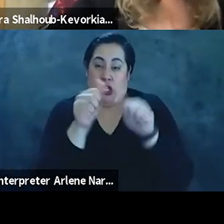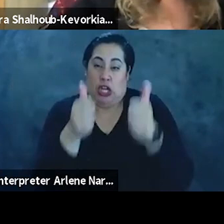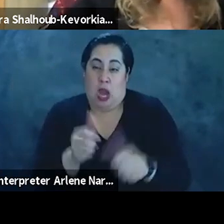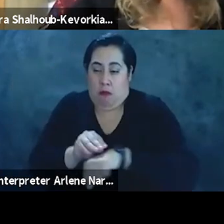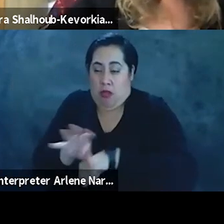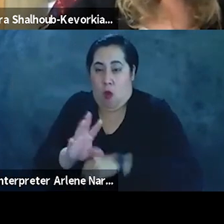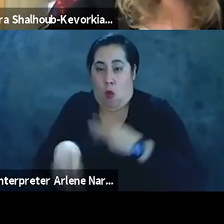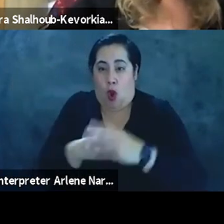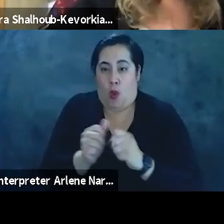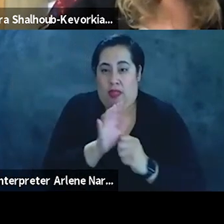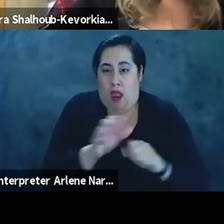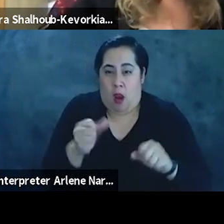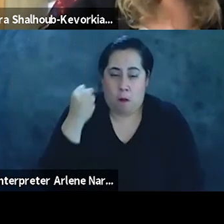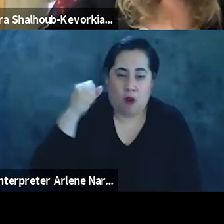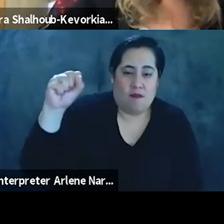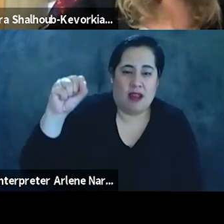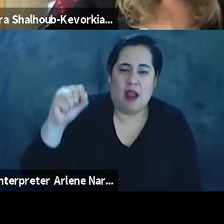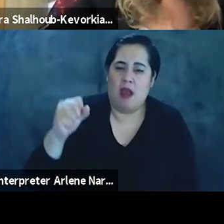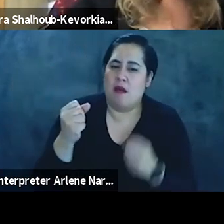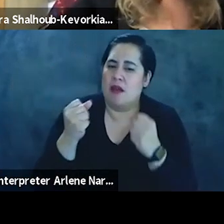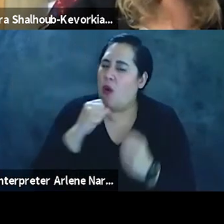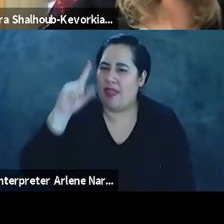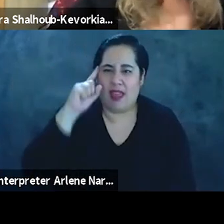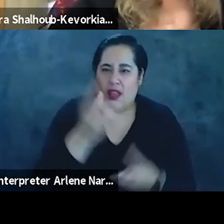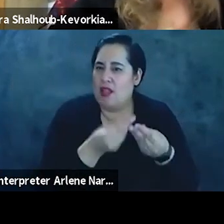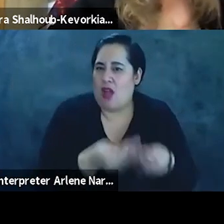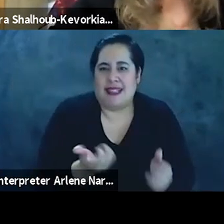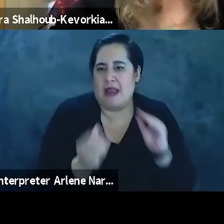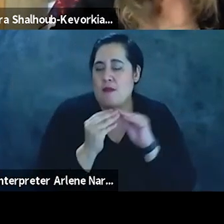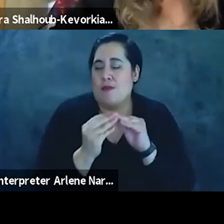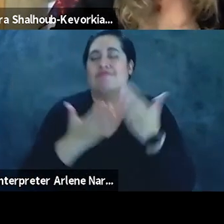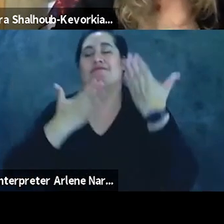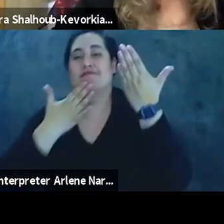movement, I don't think we're lost anymore. Thank you.